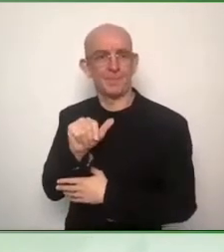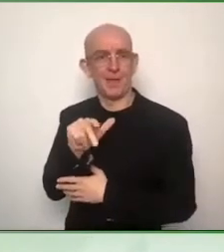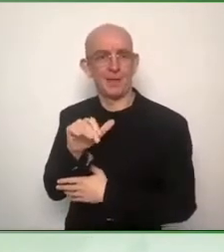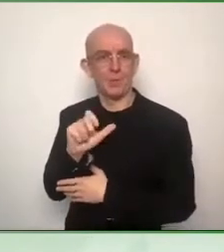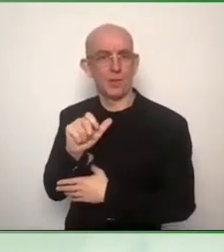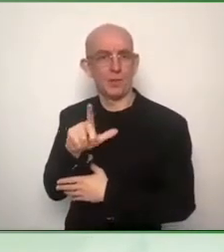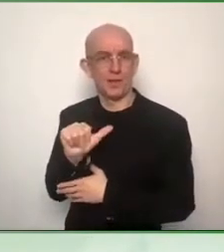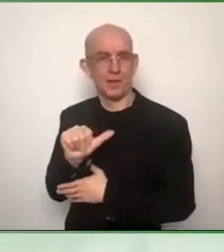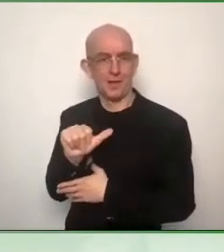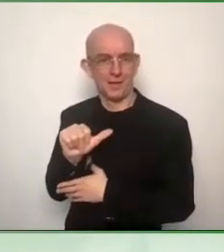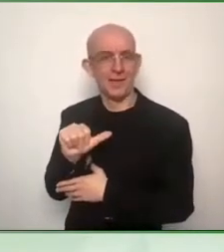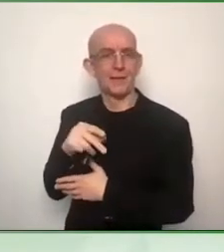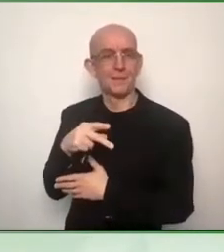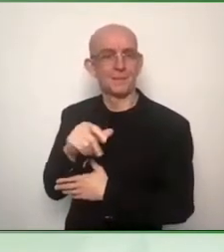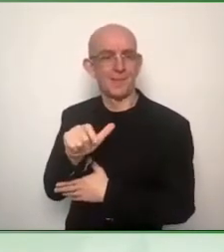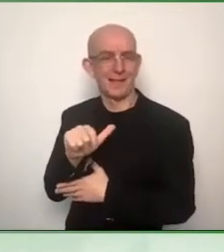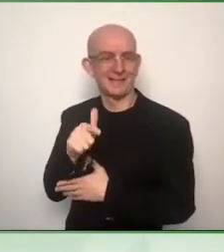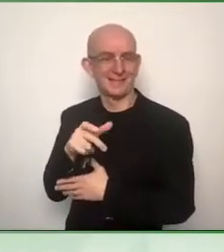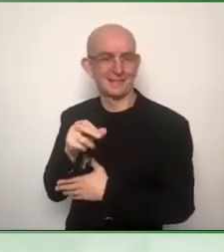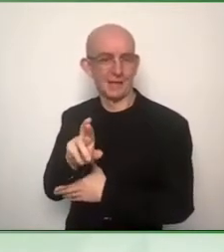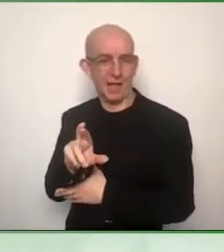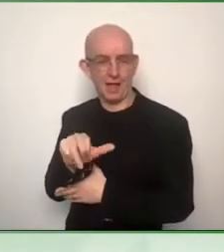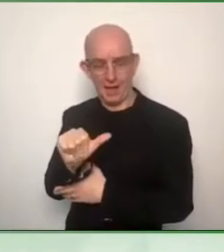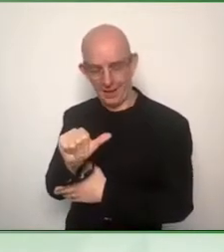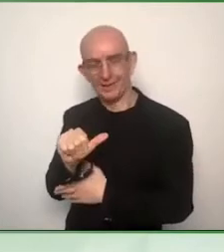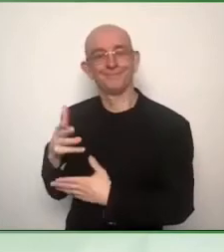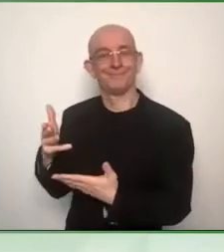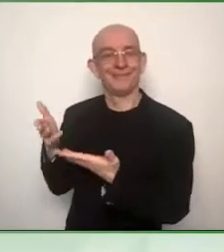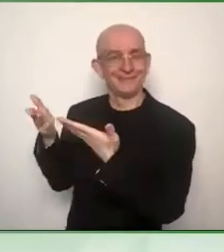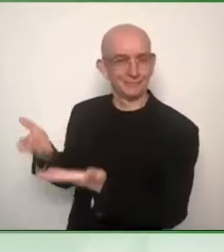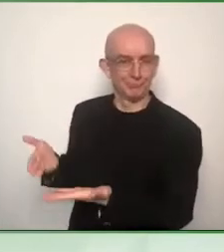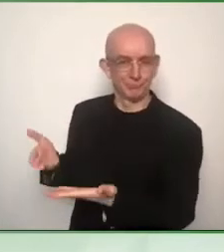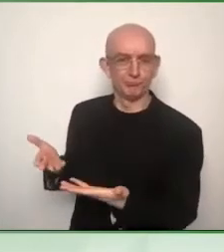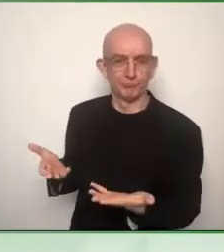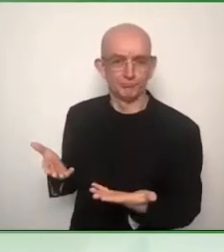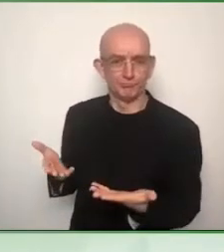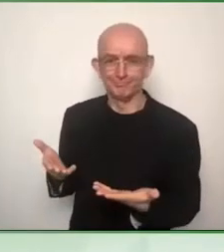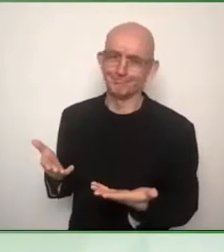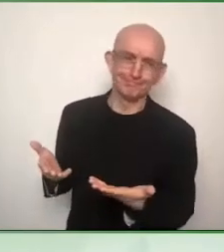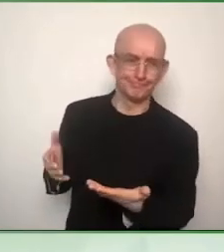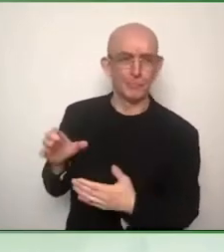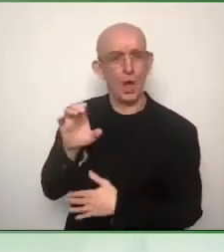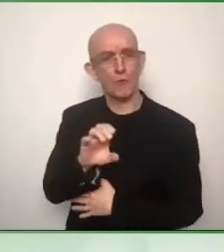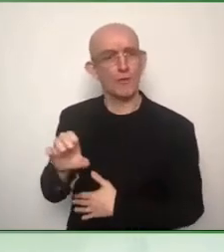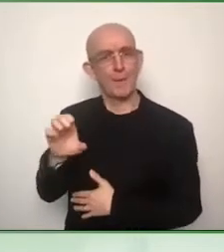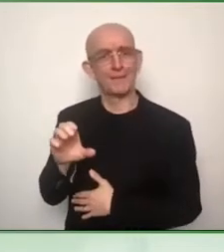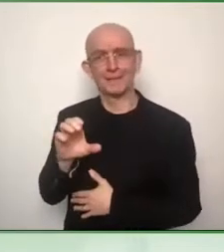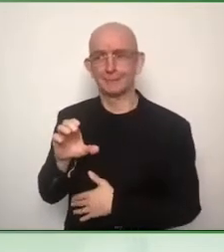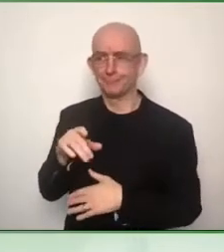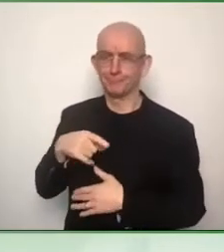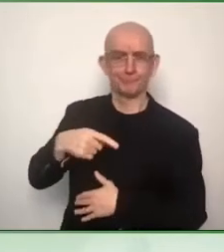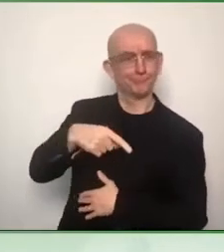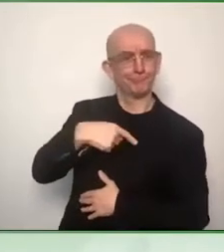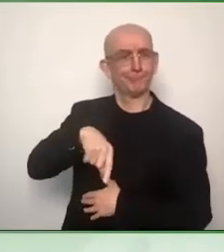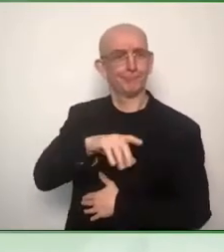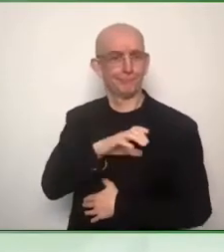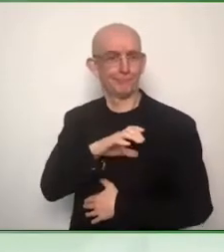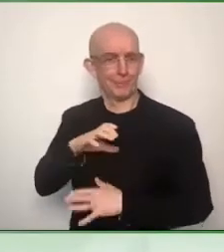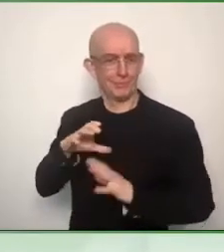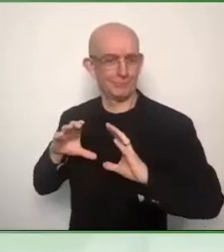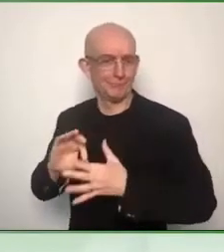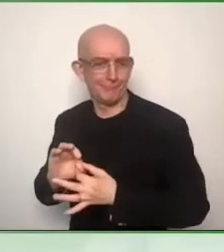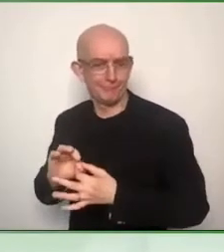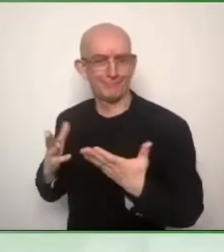godmother of the European Accessibility Act. Welcome here, Immaculata, for joining us. Thank you.